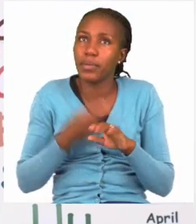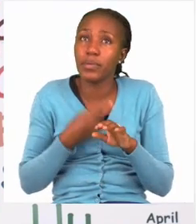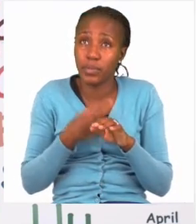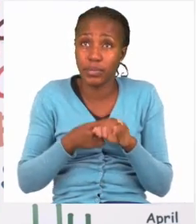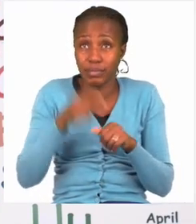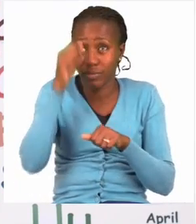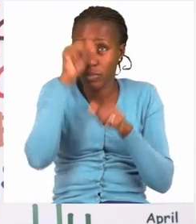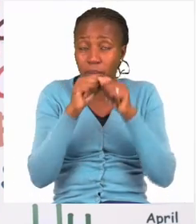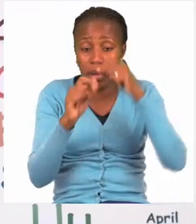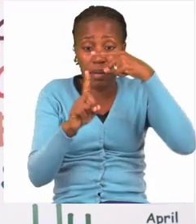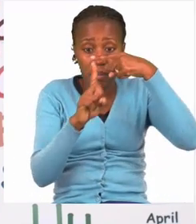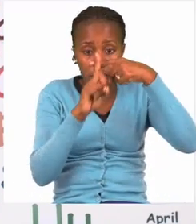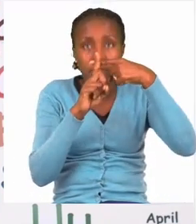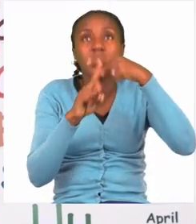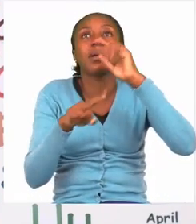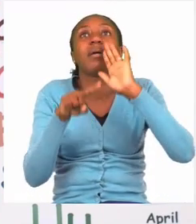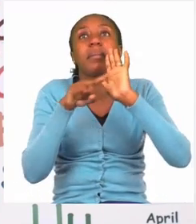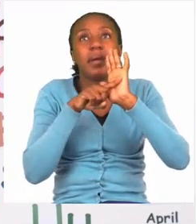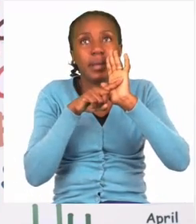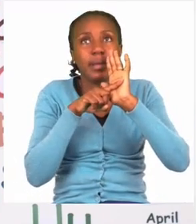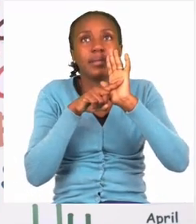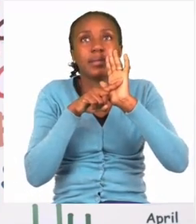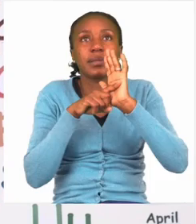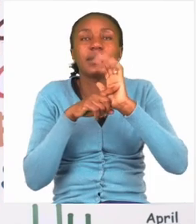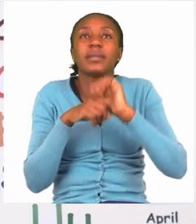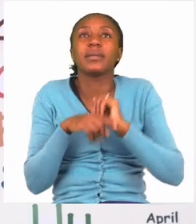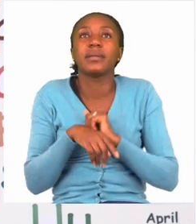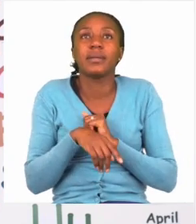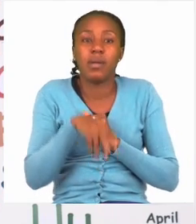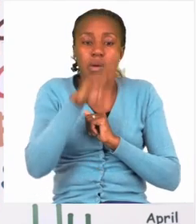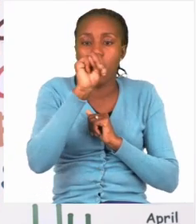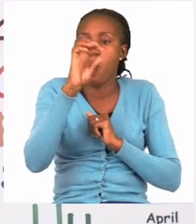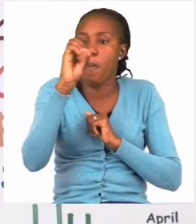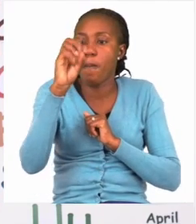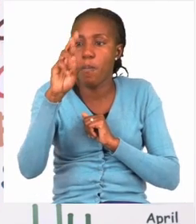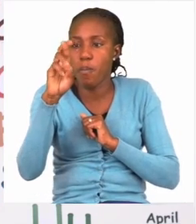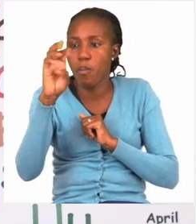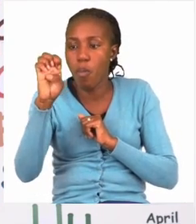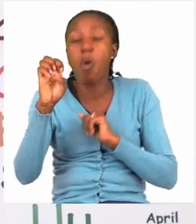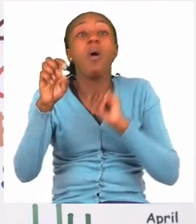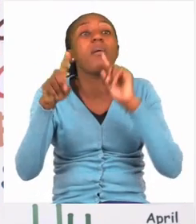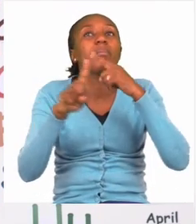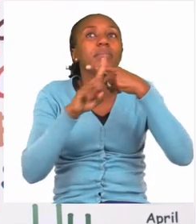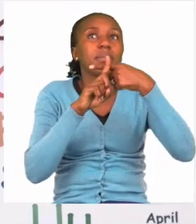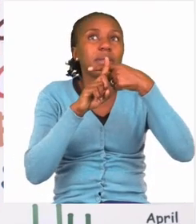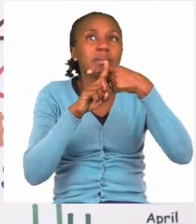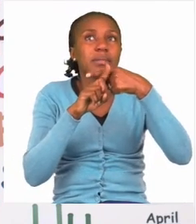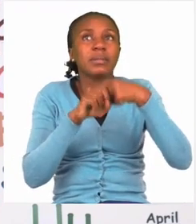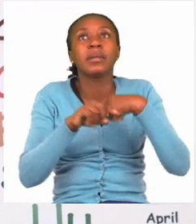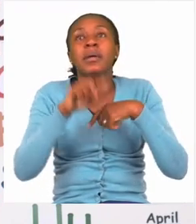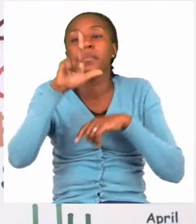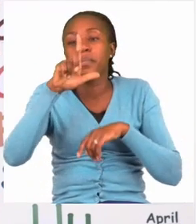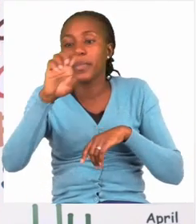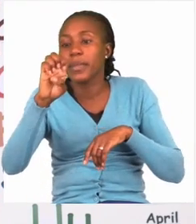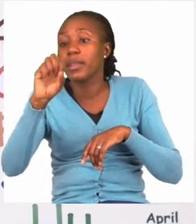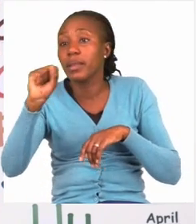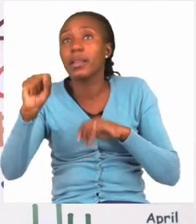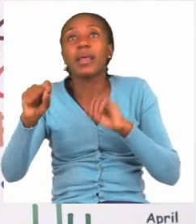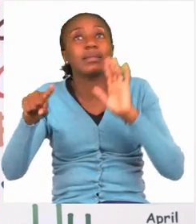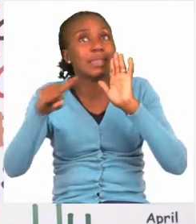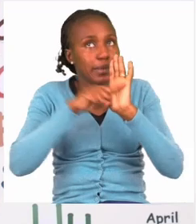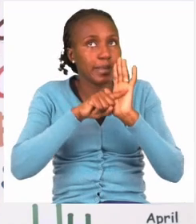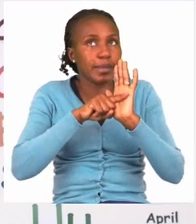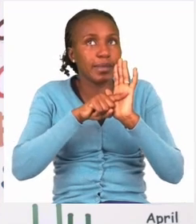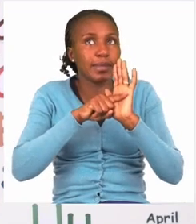add. And when we say less, we will subtract or minus.